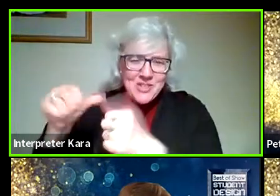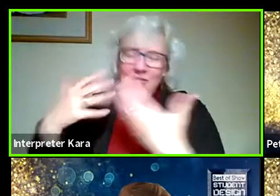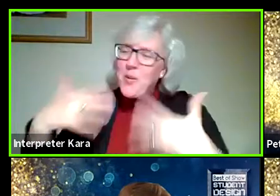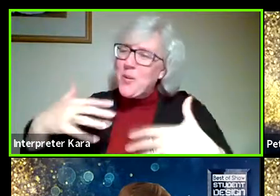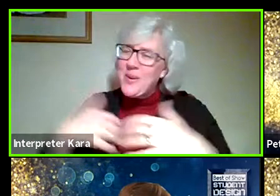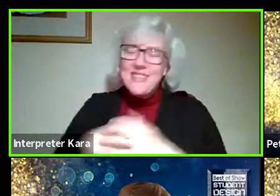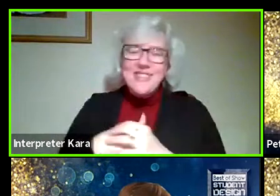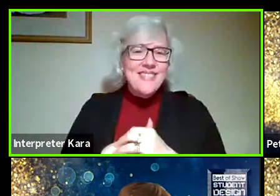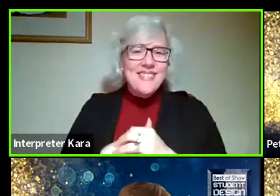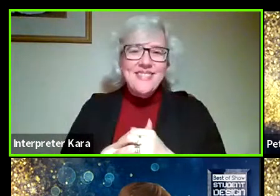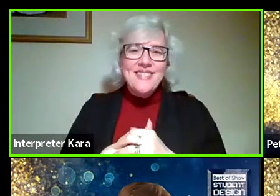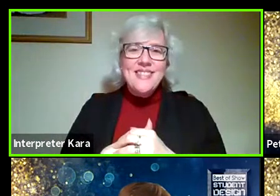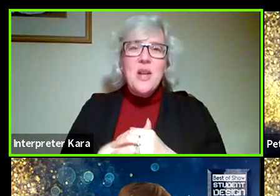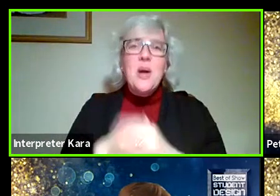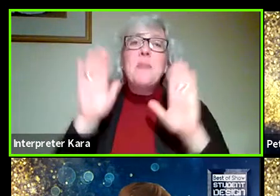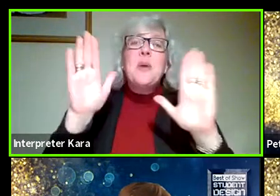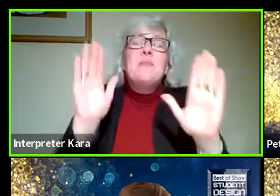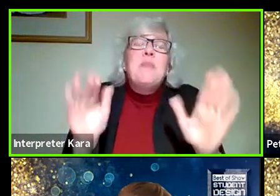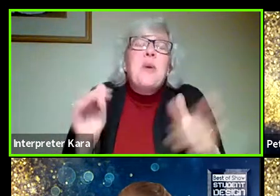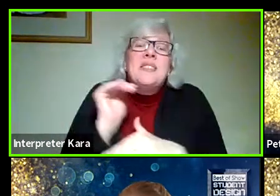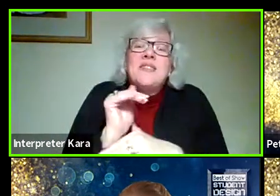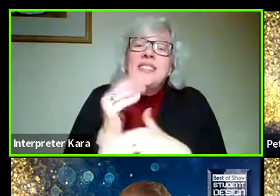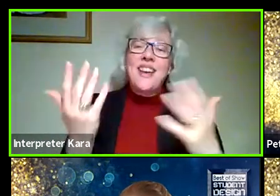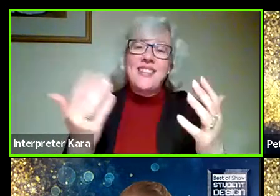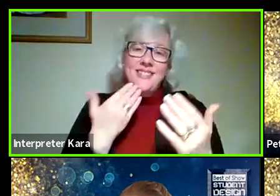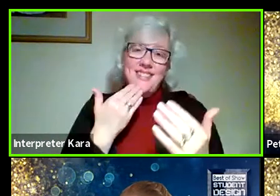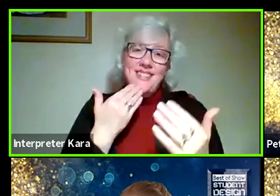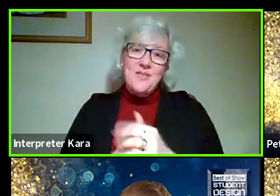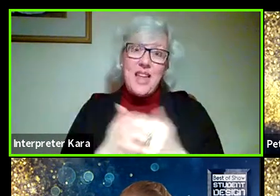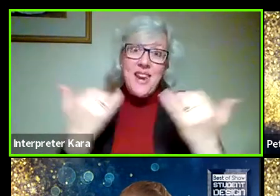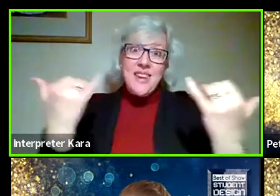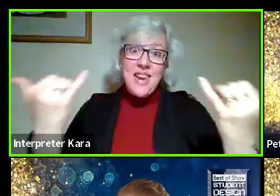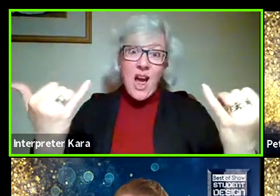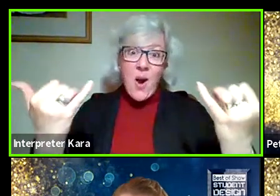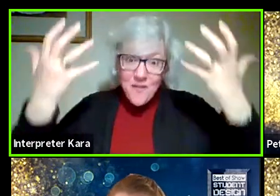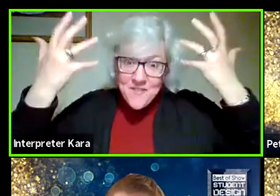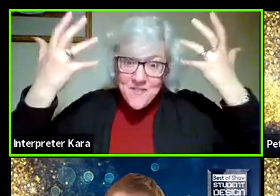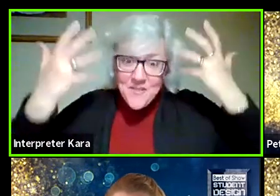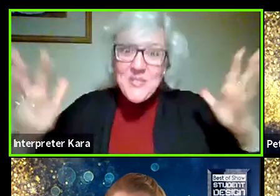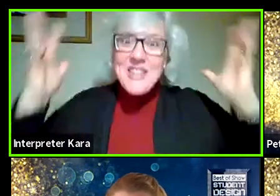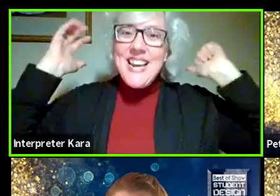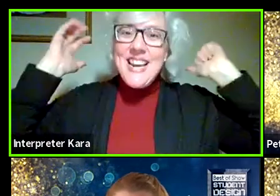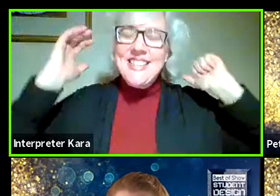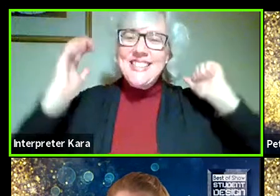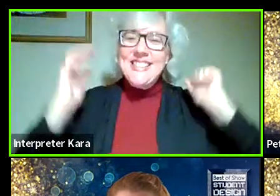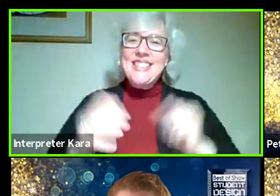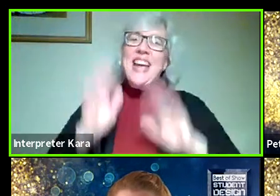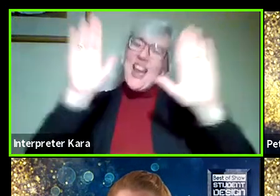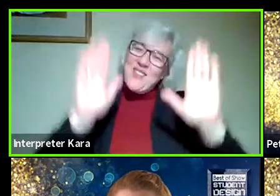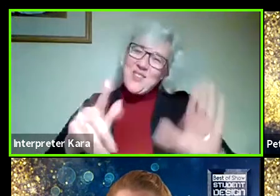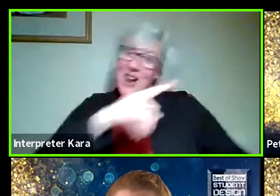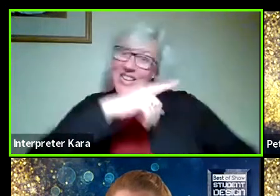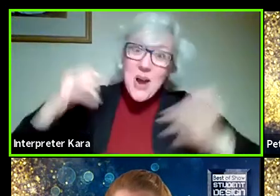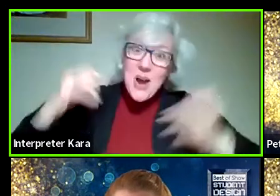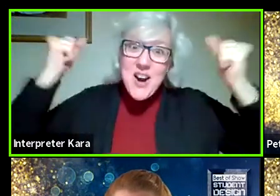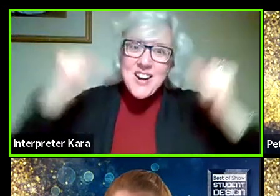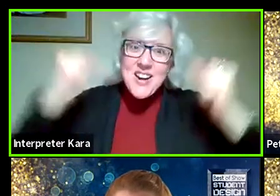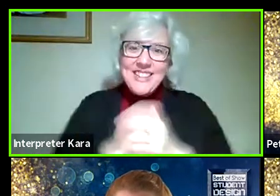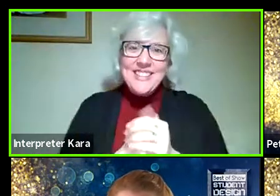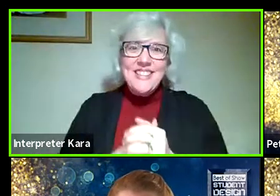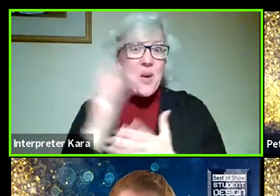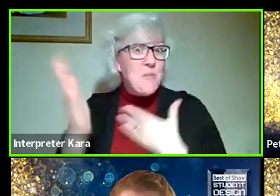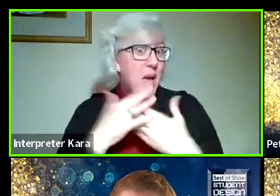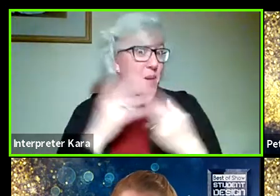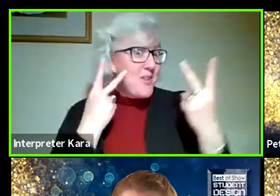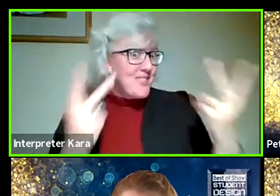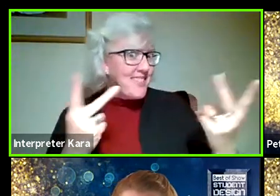It's been a wonderful night and we are now officially done. Have a great summer. Some of you might